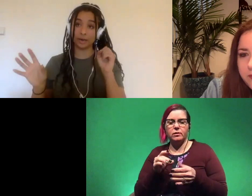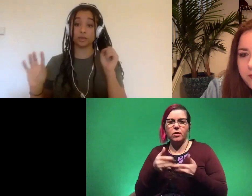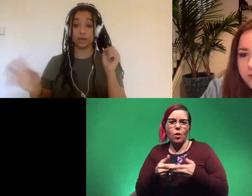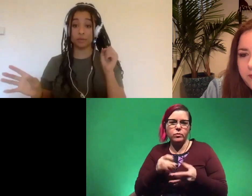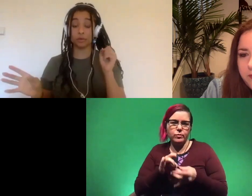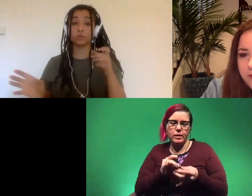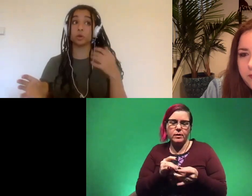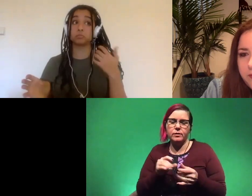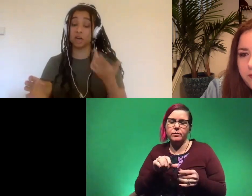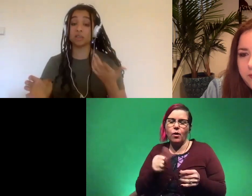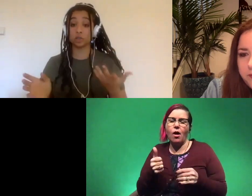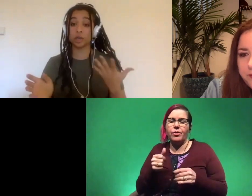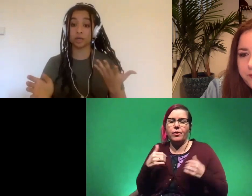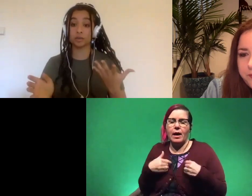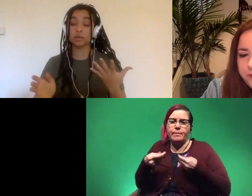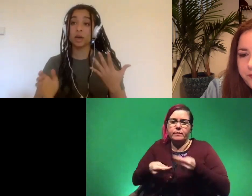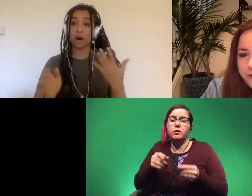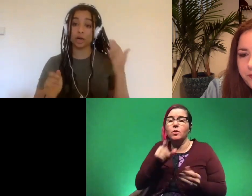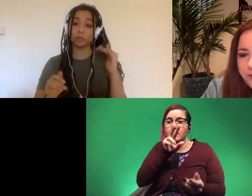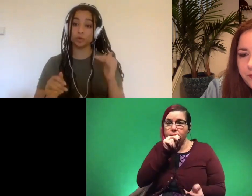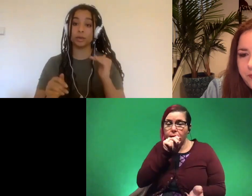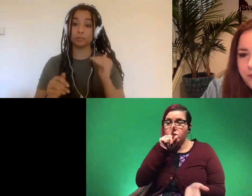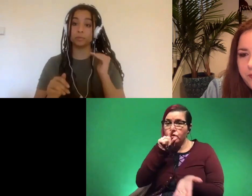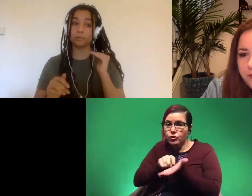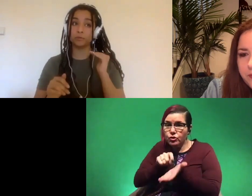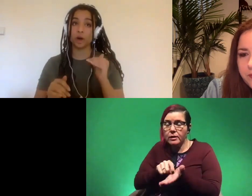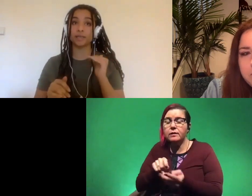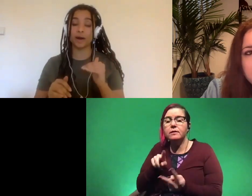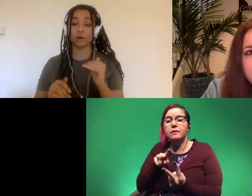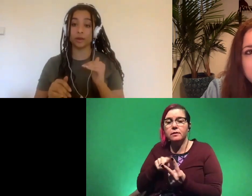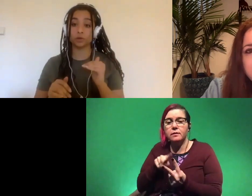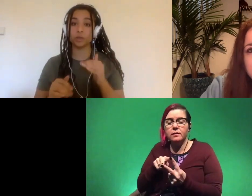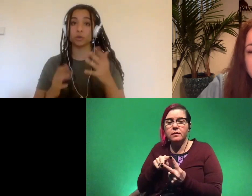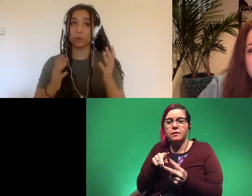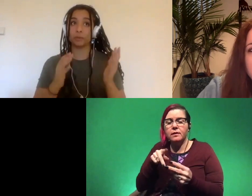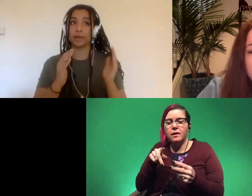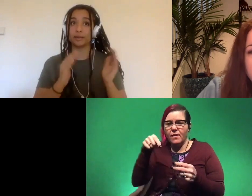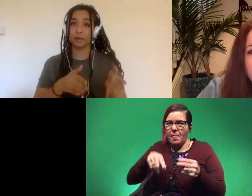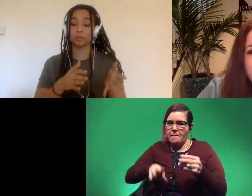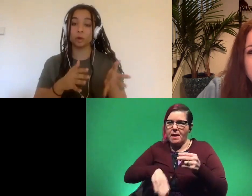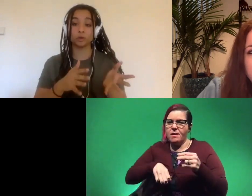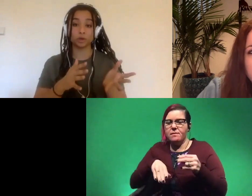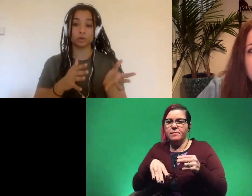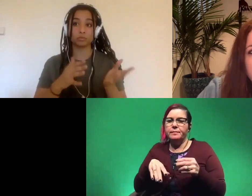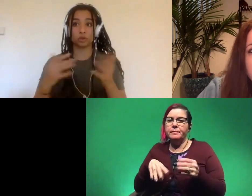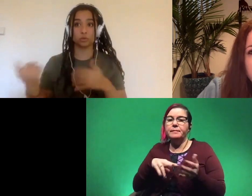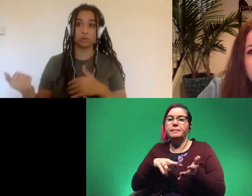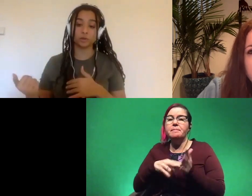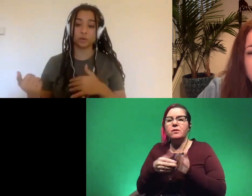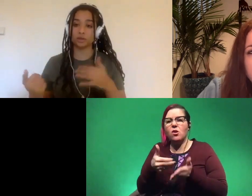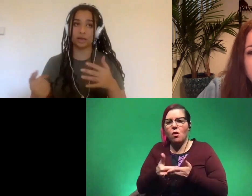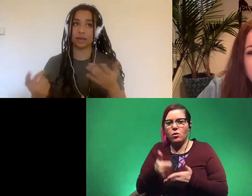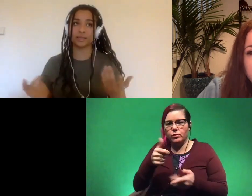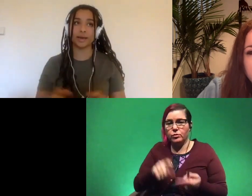animals that they came from so ducks and chickens are actually pretty far down on that tree so that would make them closer to